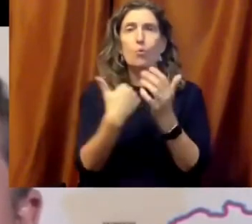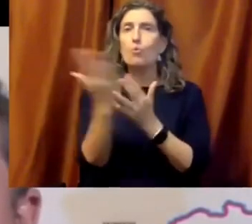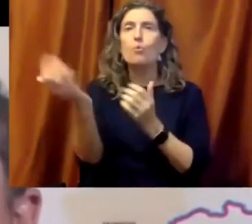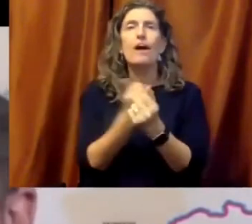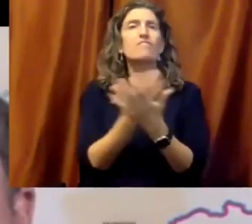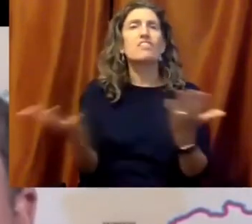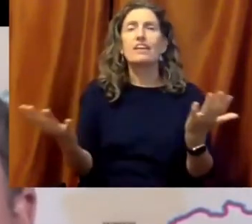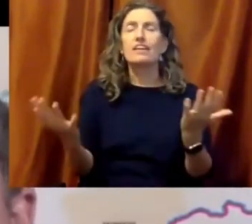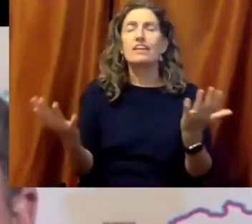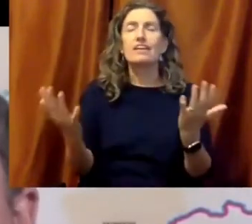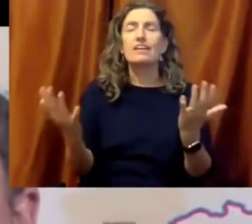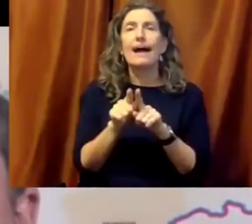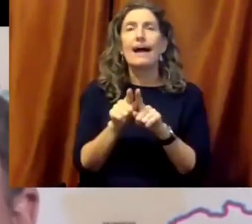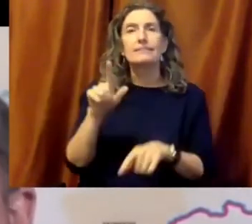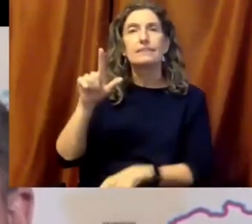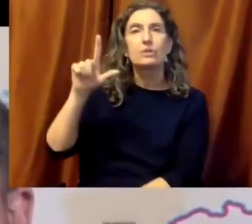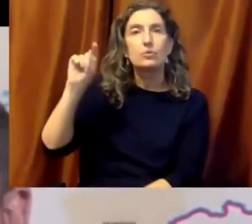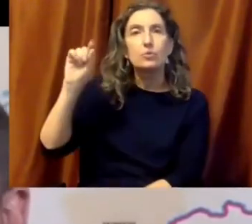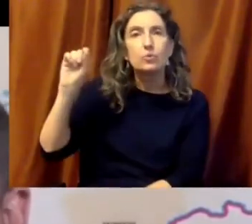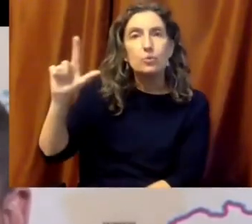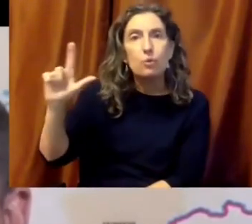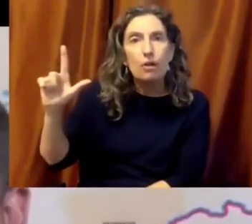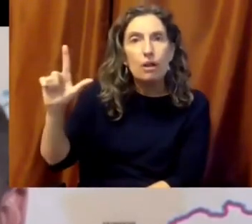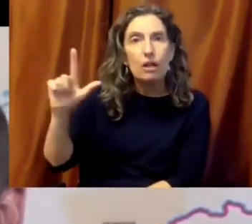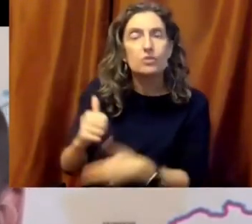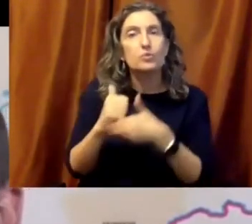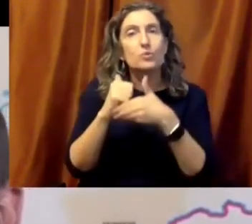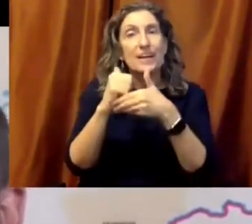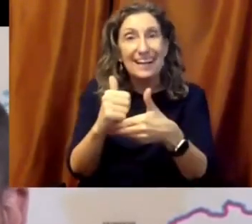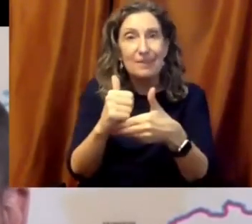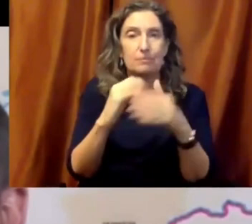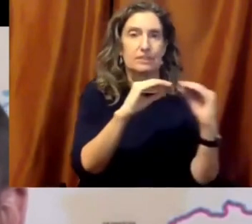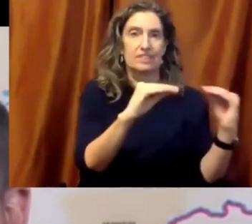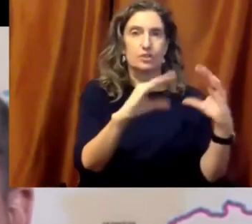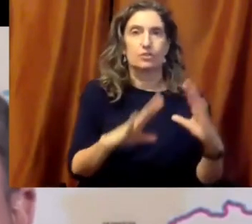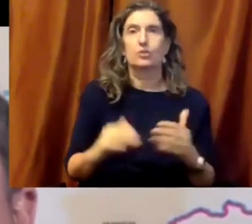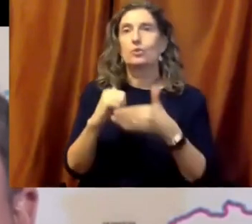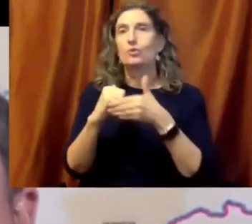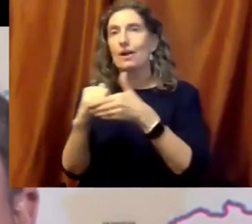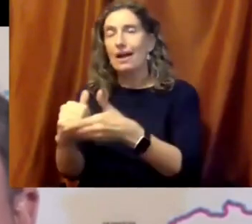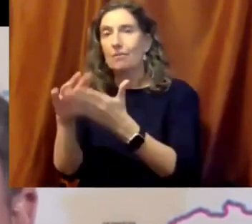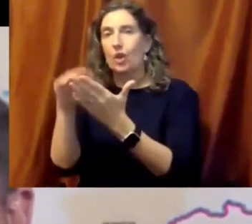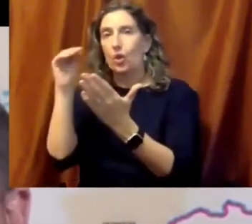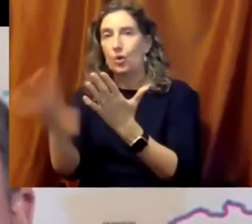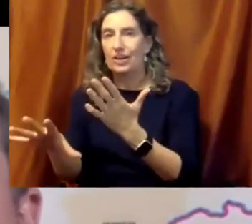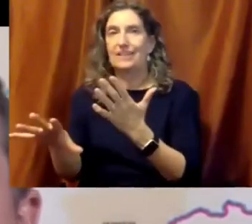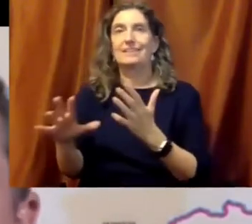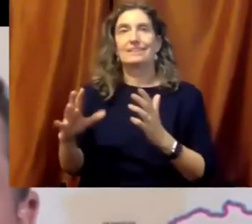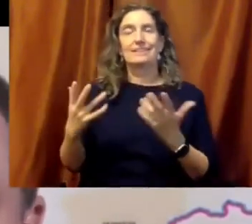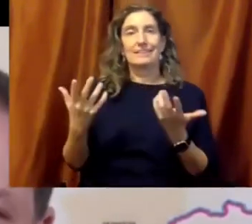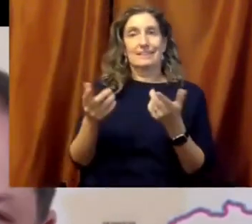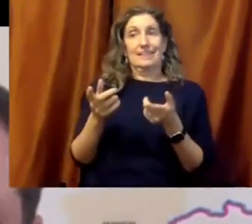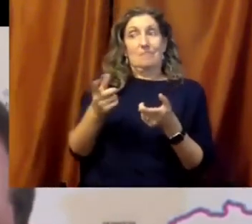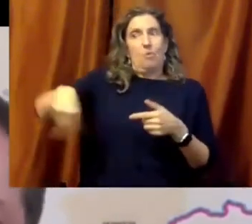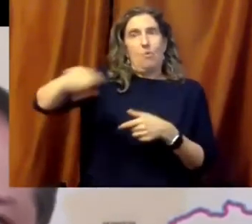by professional development and the collaborative work needed to make that tool effective. Looking ahead,